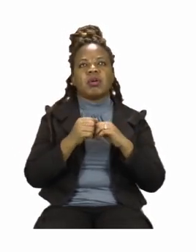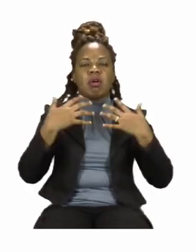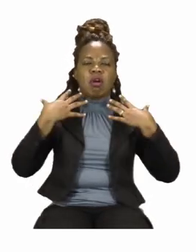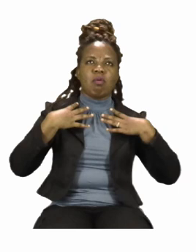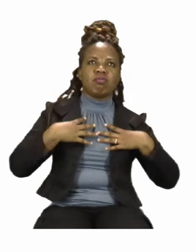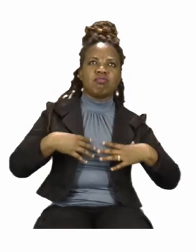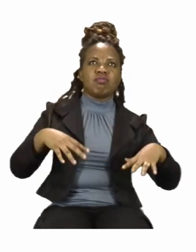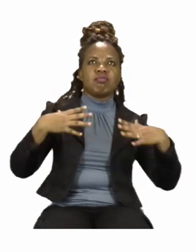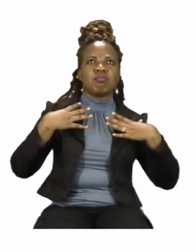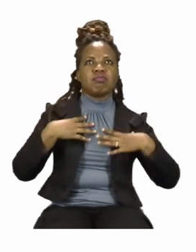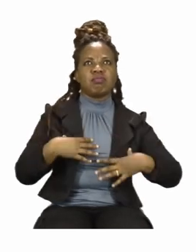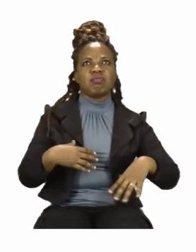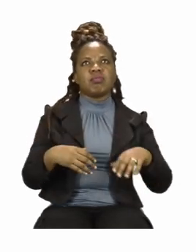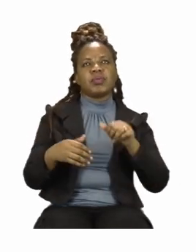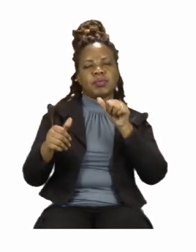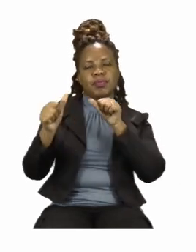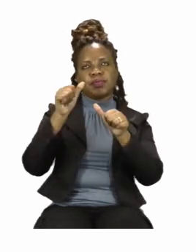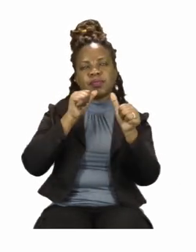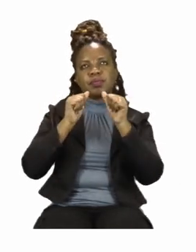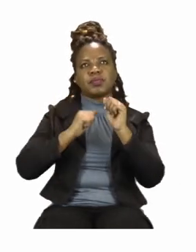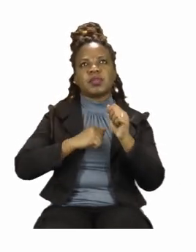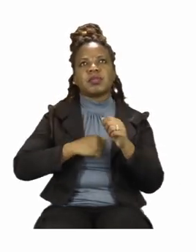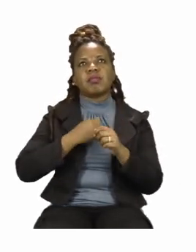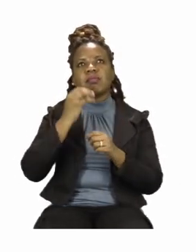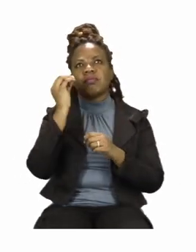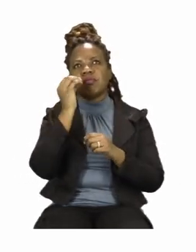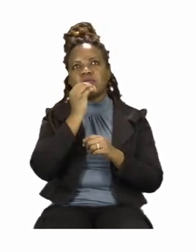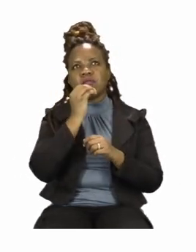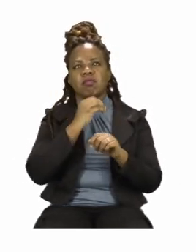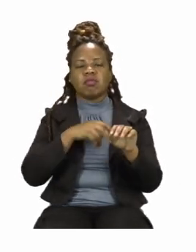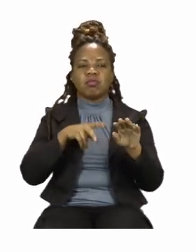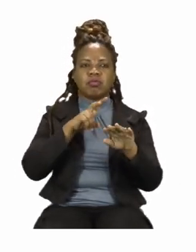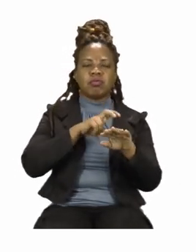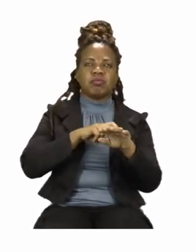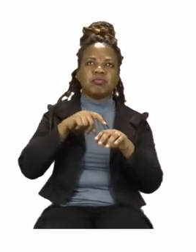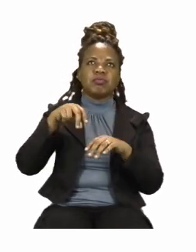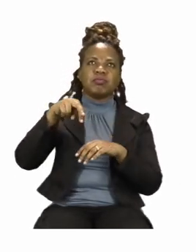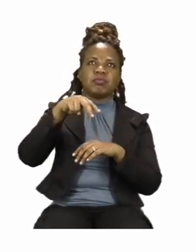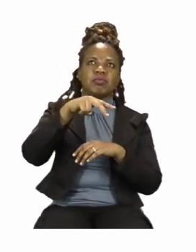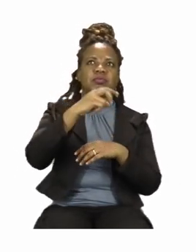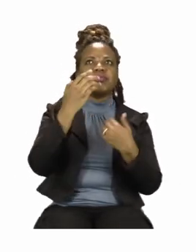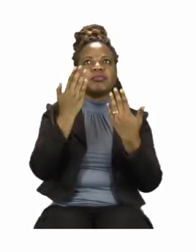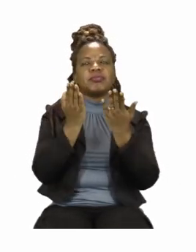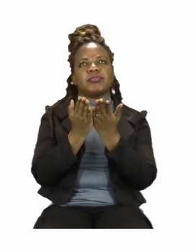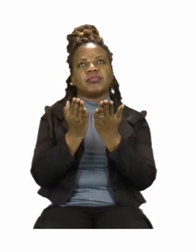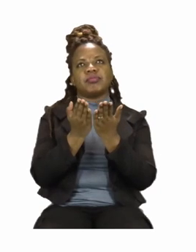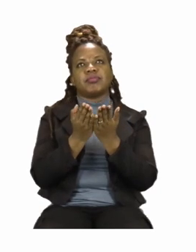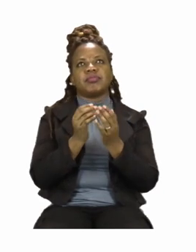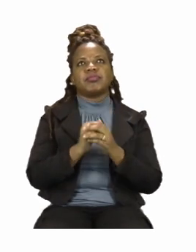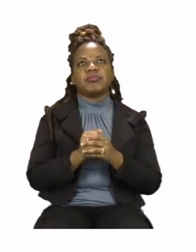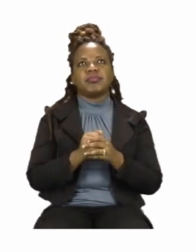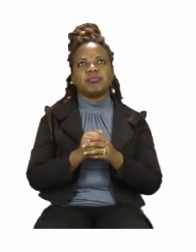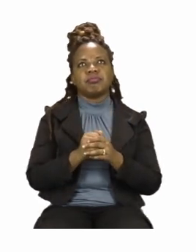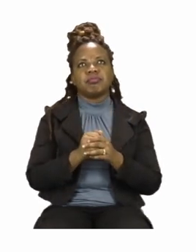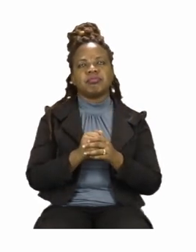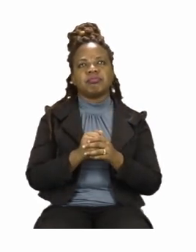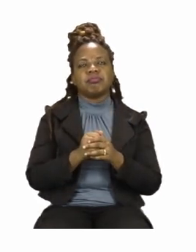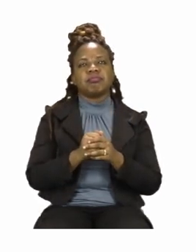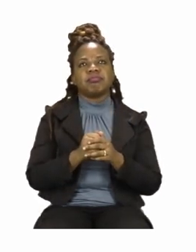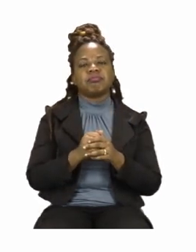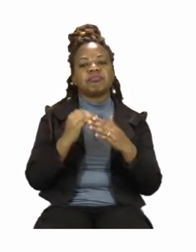Now, which are the verbs that you found? I'm only going to give you one verb,